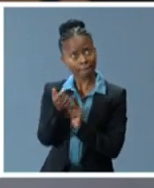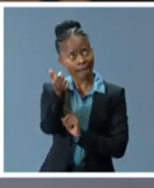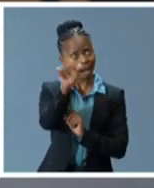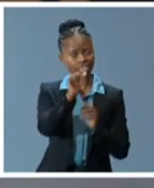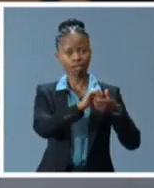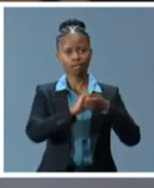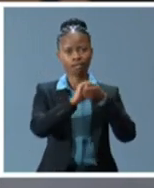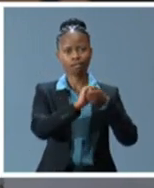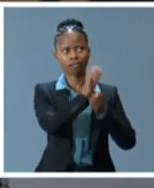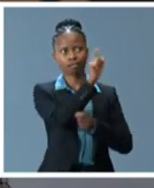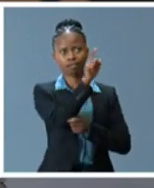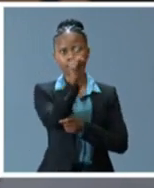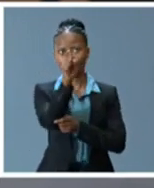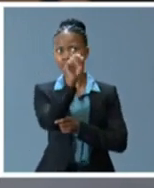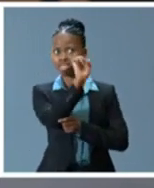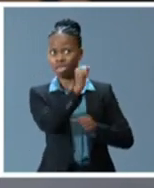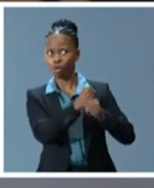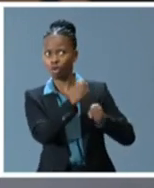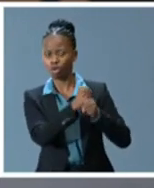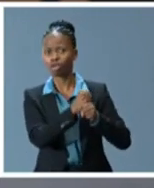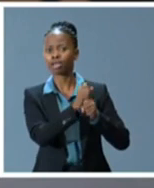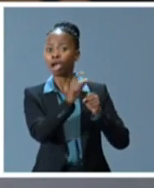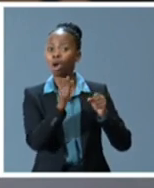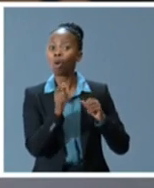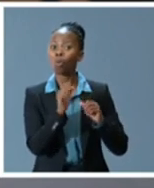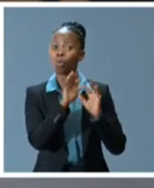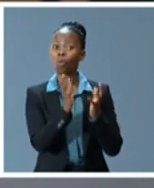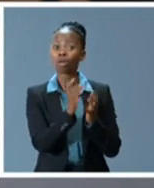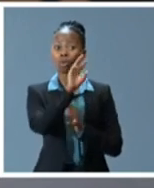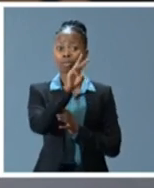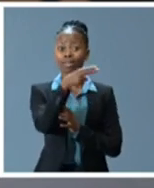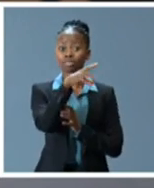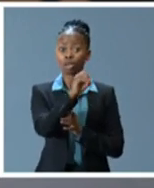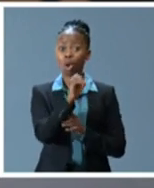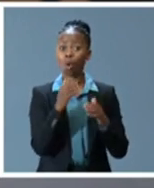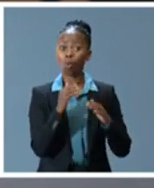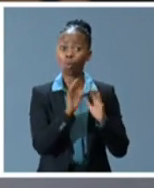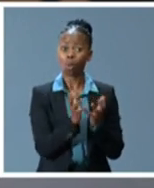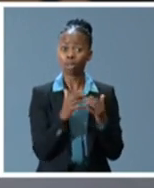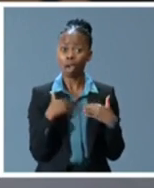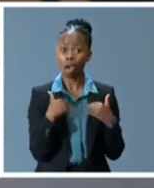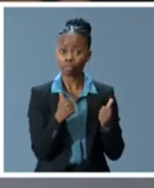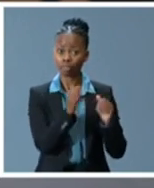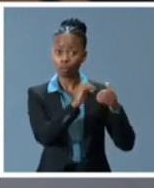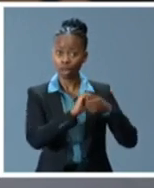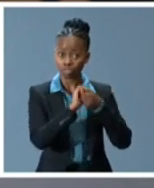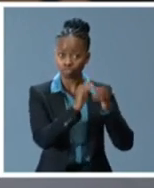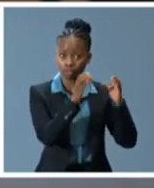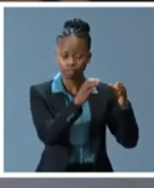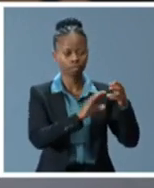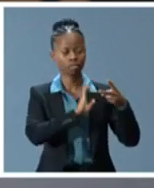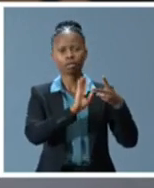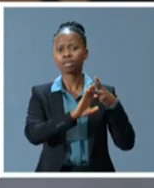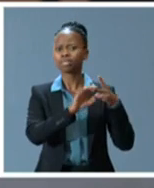organizations, such as the World Health Organization, and the enormous sense of